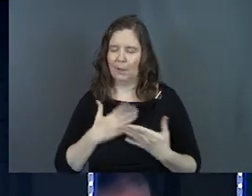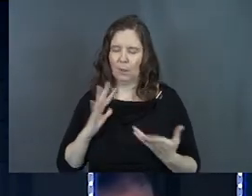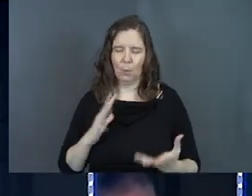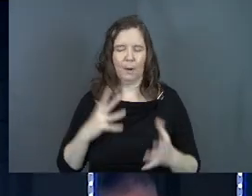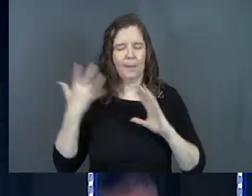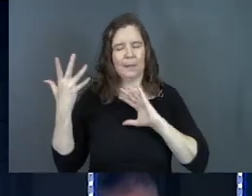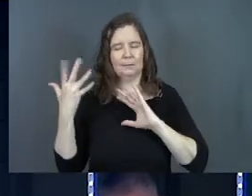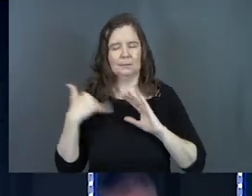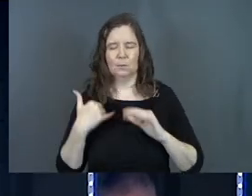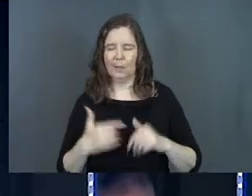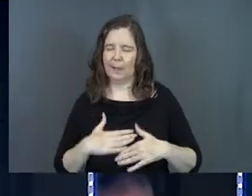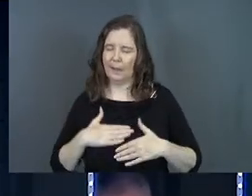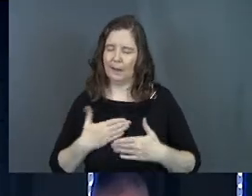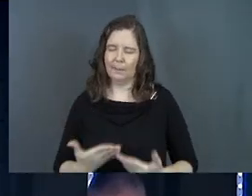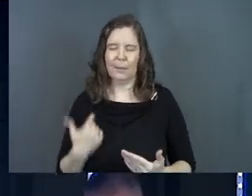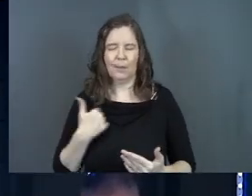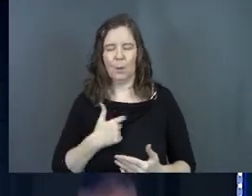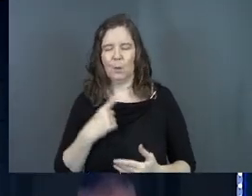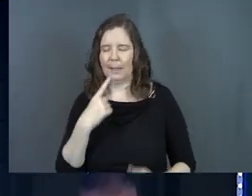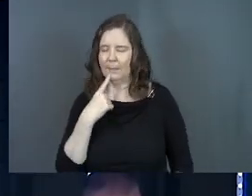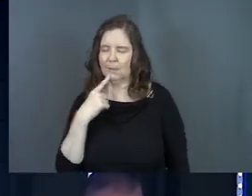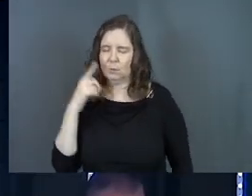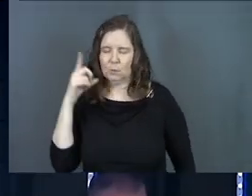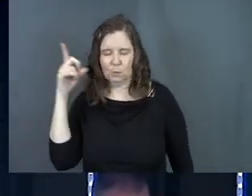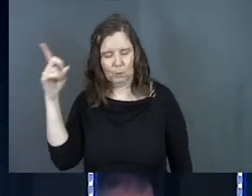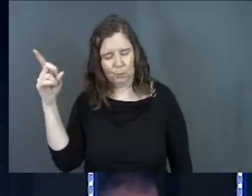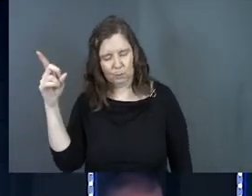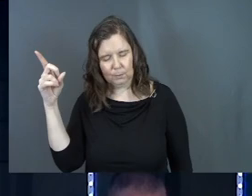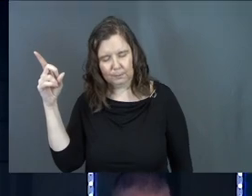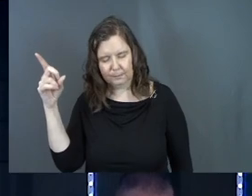we're a mess. Lord, we admit that we miss you.